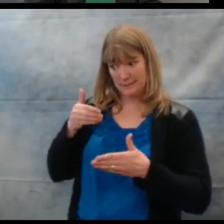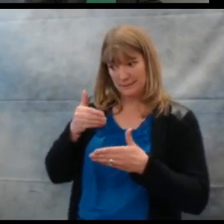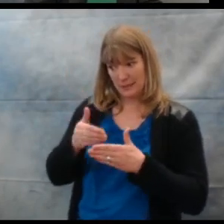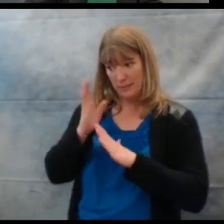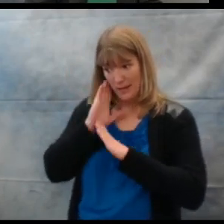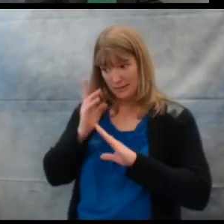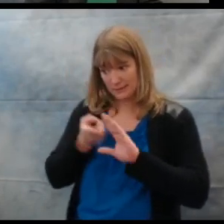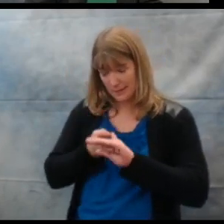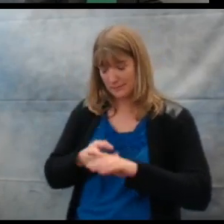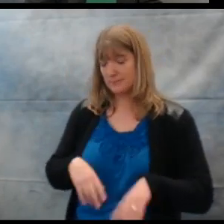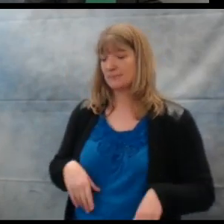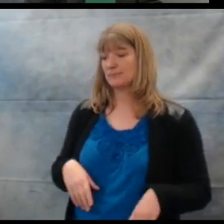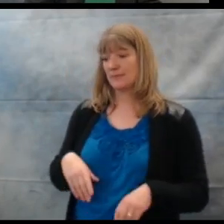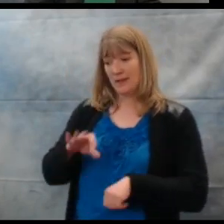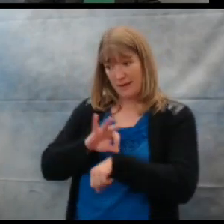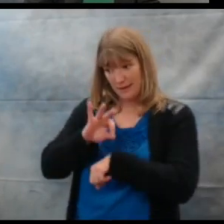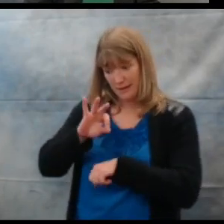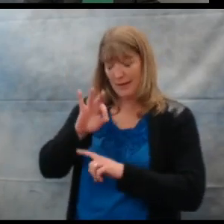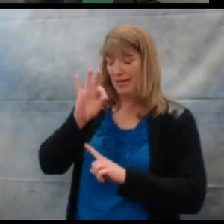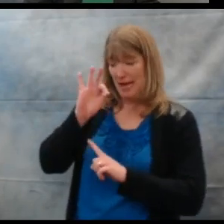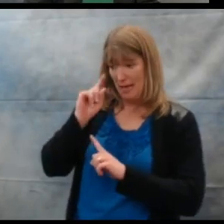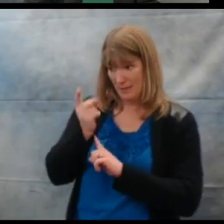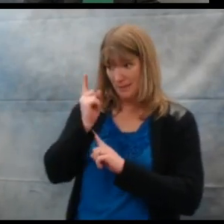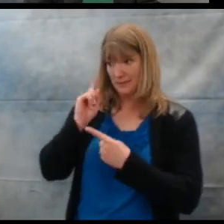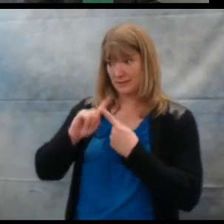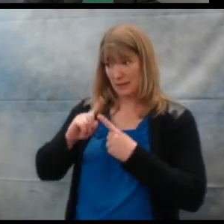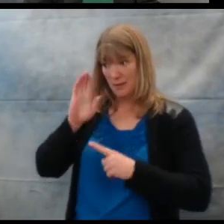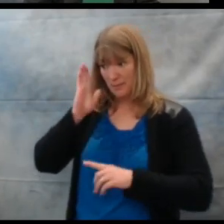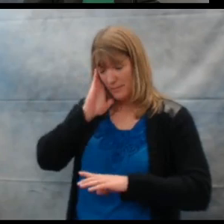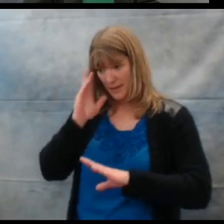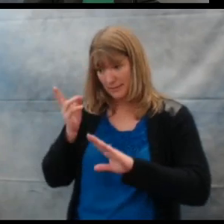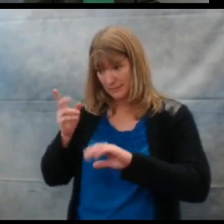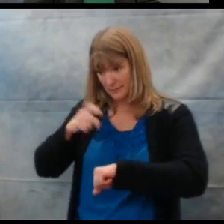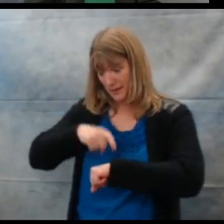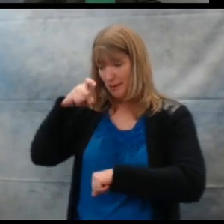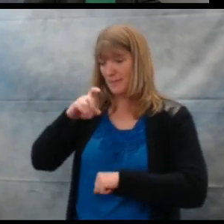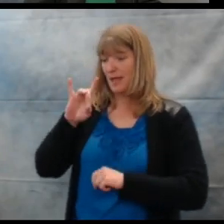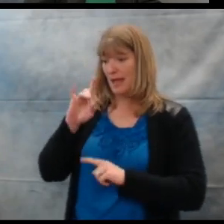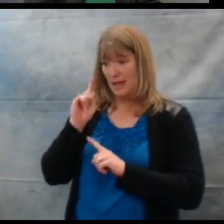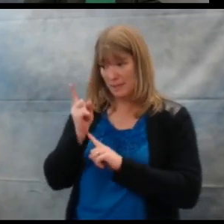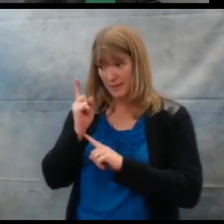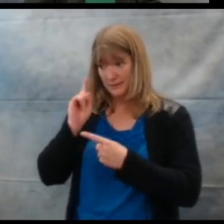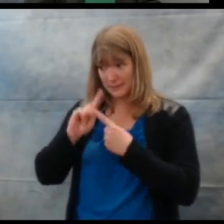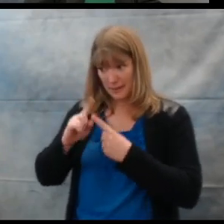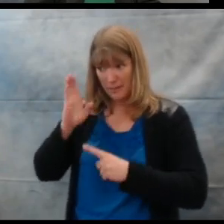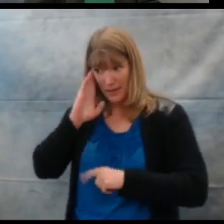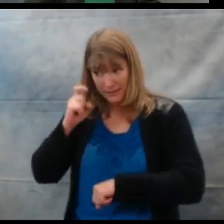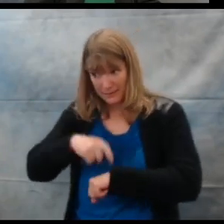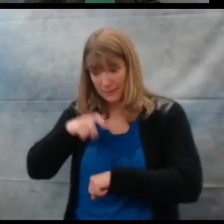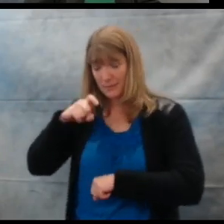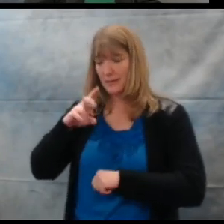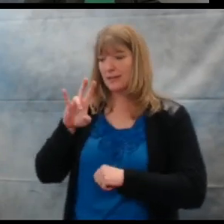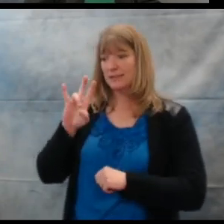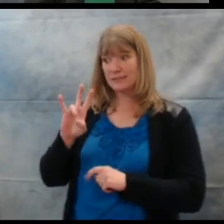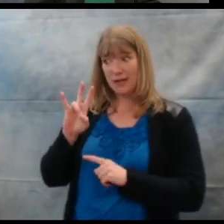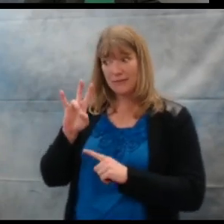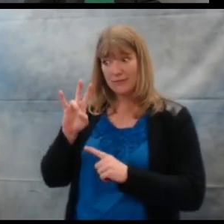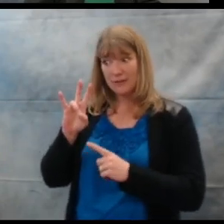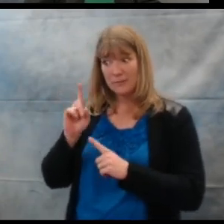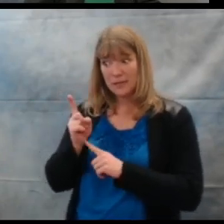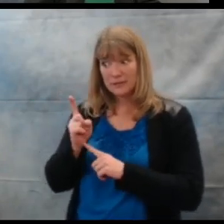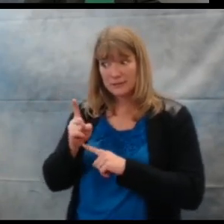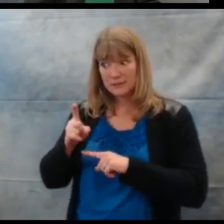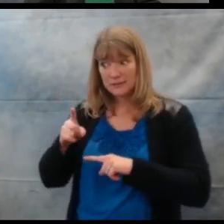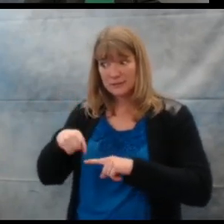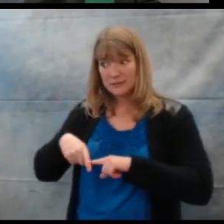bedtime, nine minutes till bedtime, eight minutes till bedtime, seven minutes